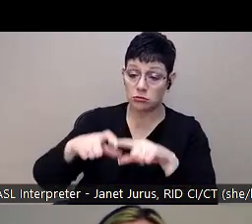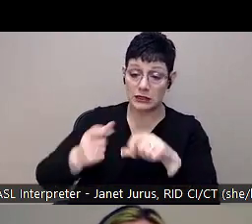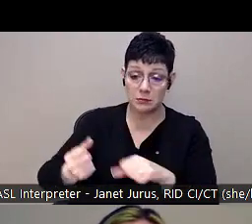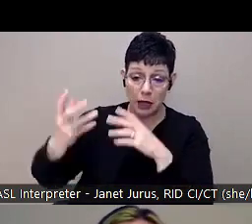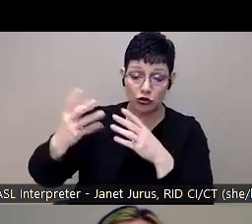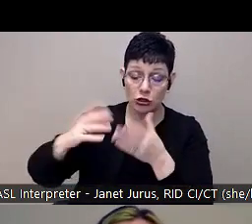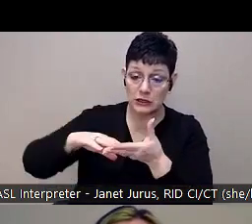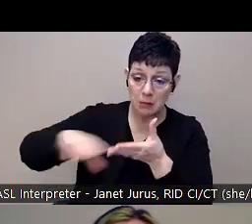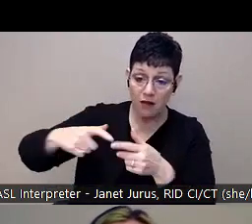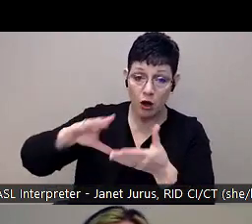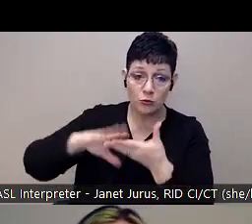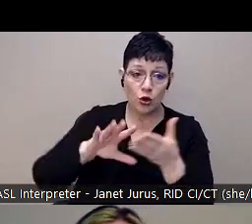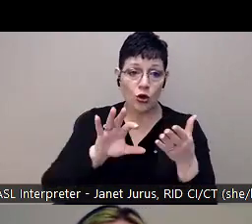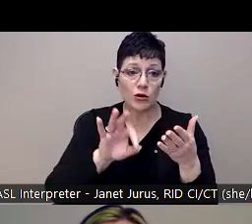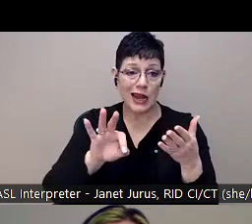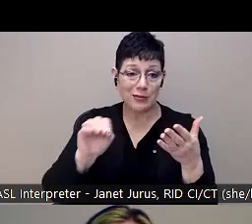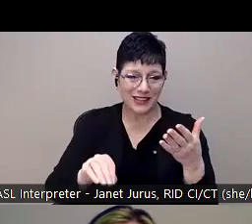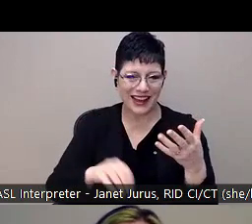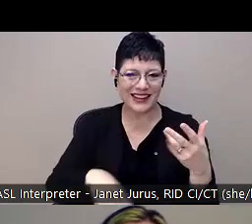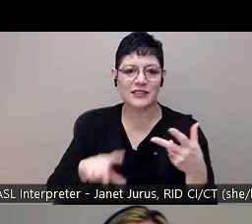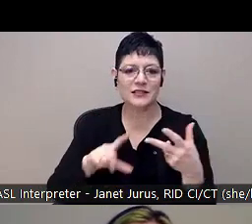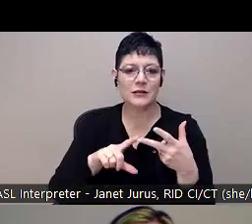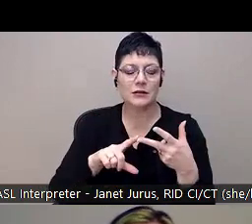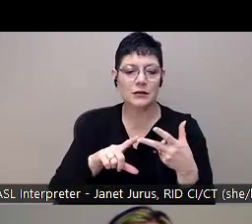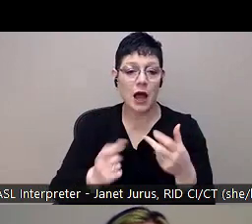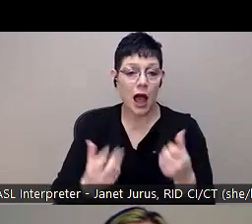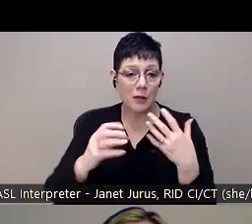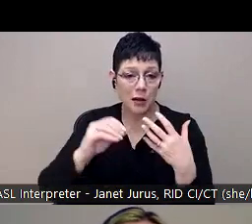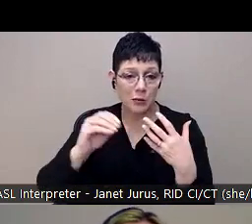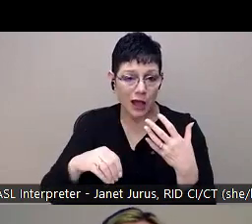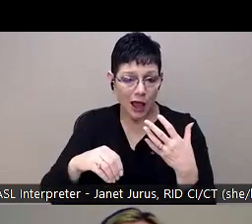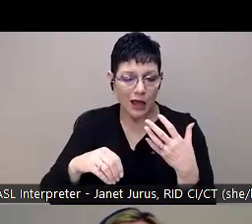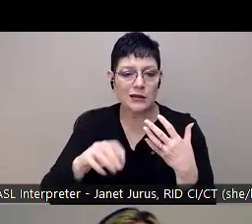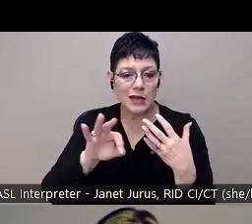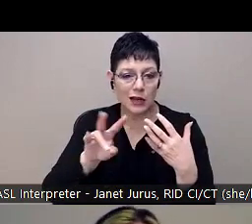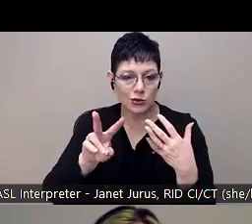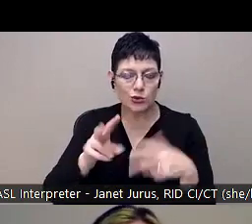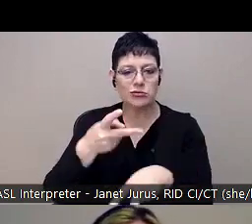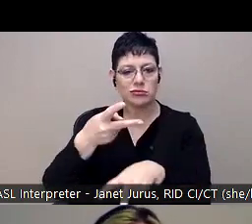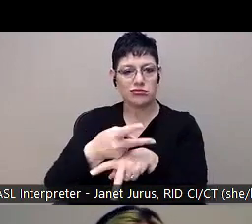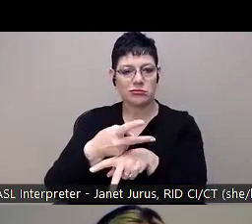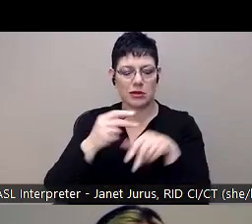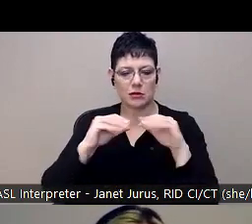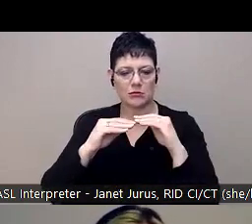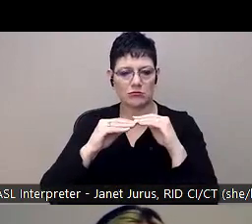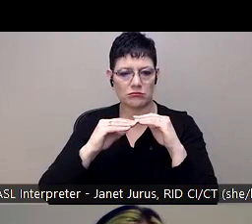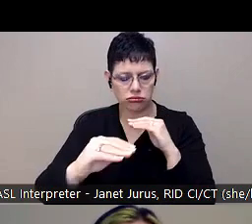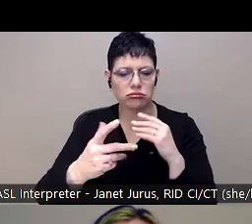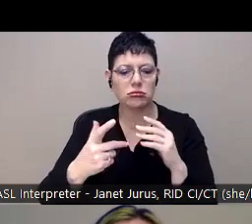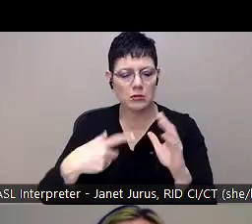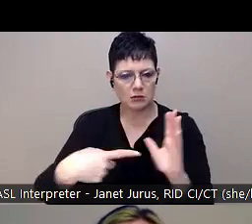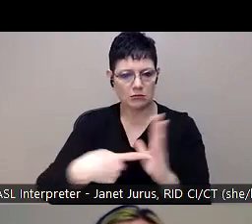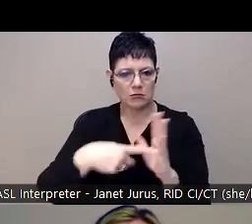during the program. 92% maintained or improved, um, submitting their class assignments on time.